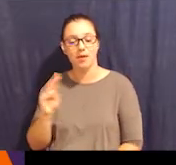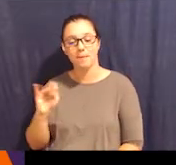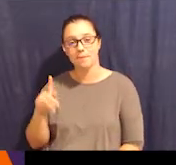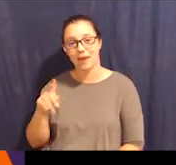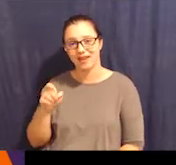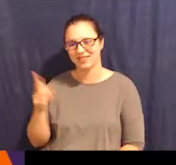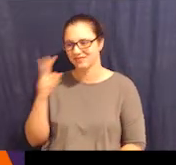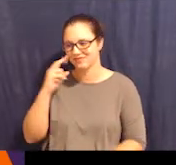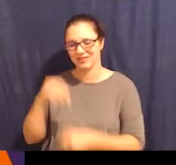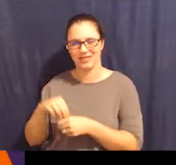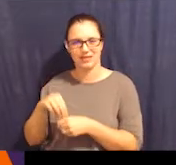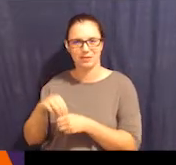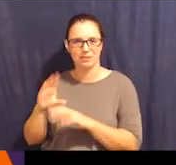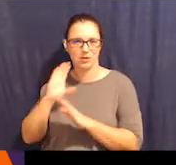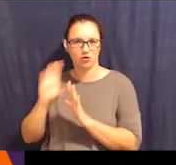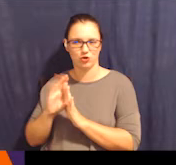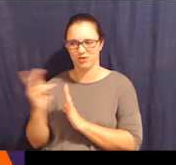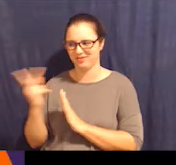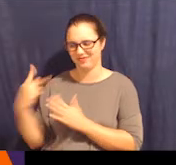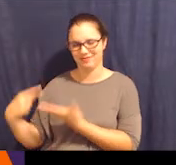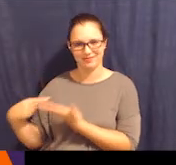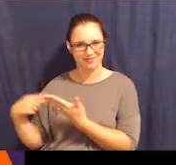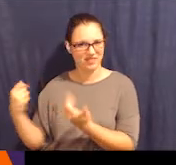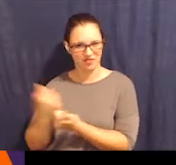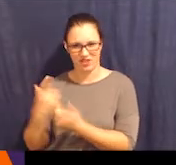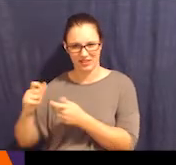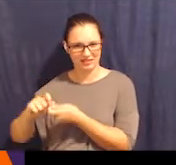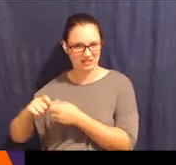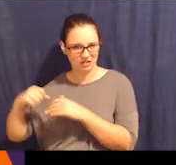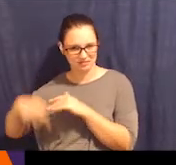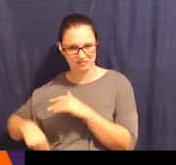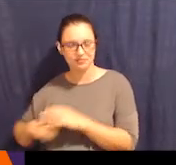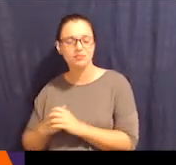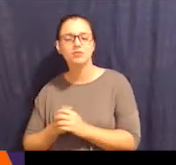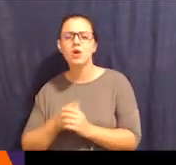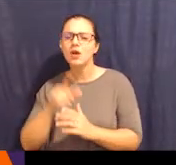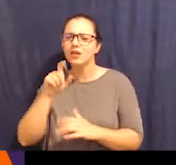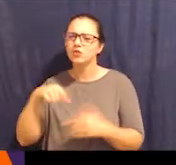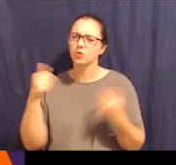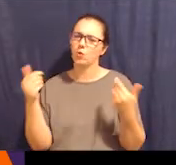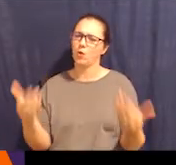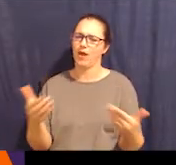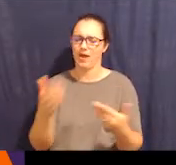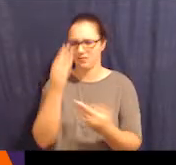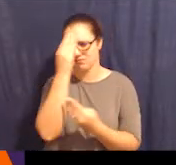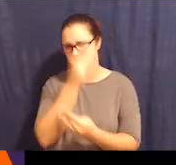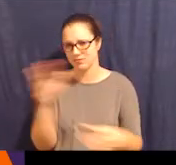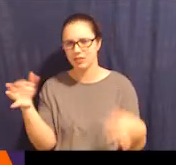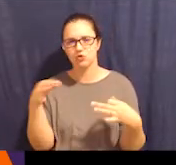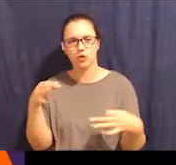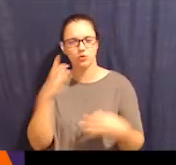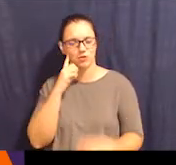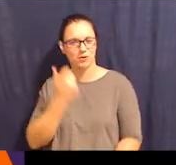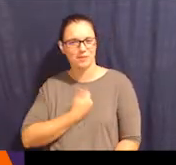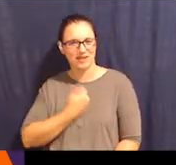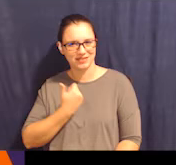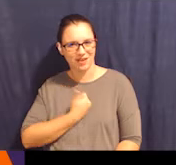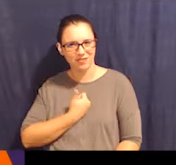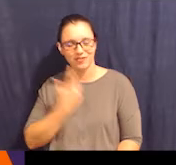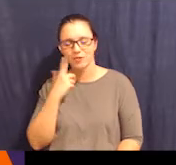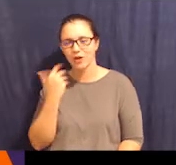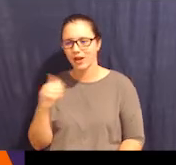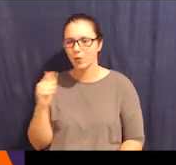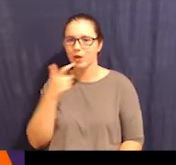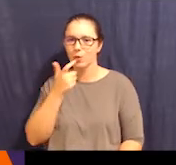where Mike, who you see in this picture, and I go through all of that in detail. And I should actually go ahead and give a description of